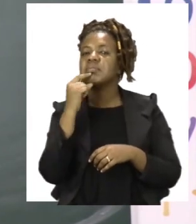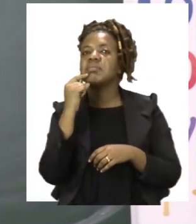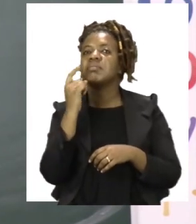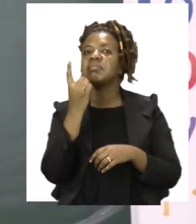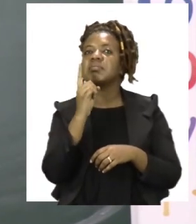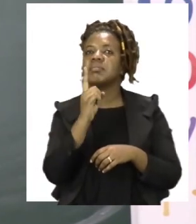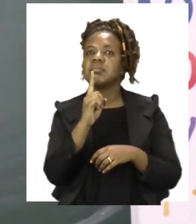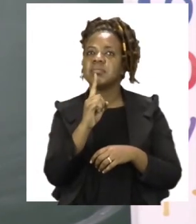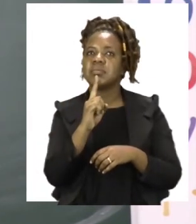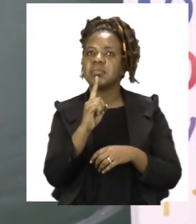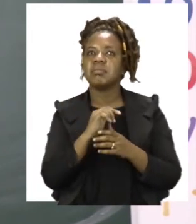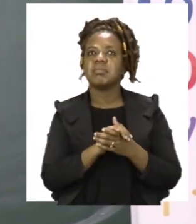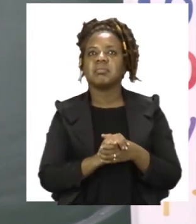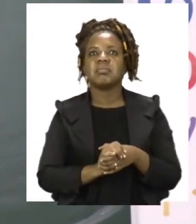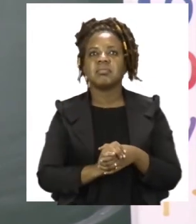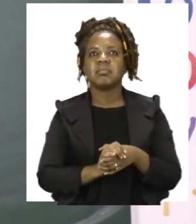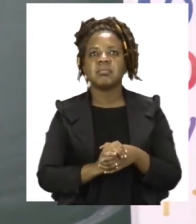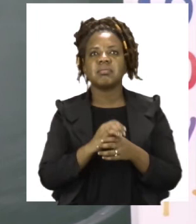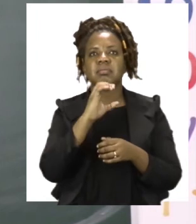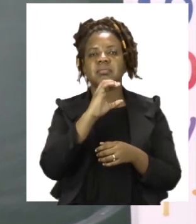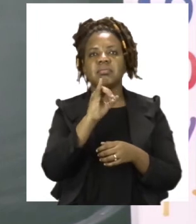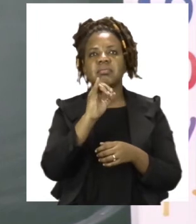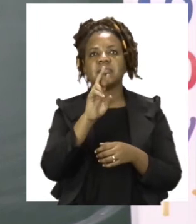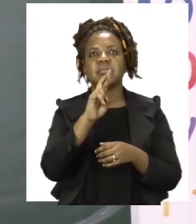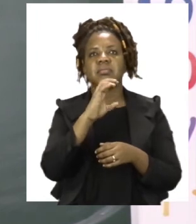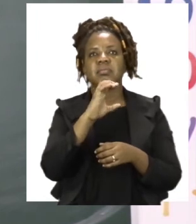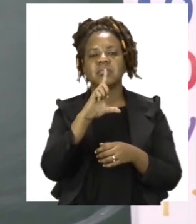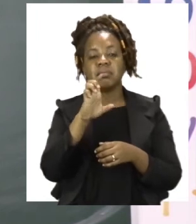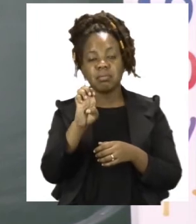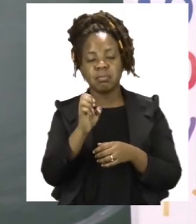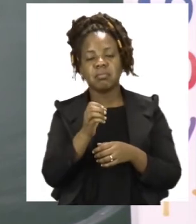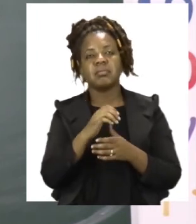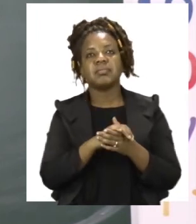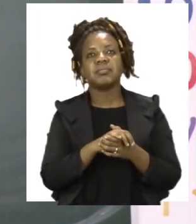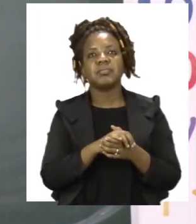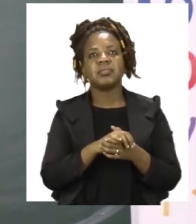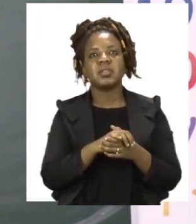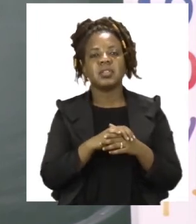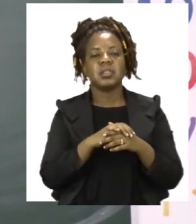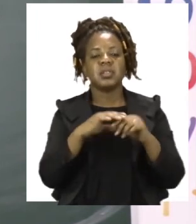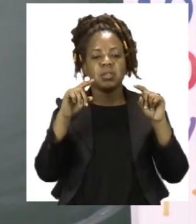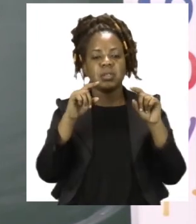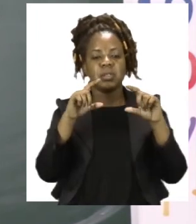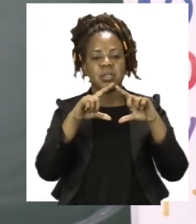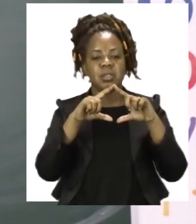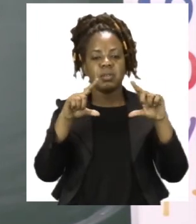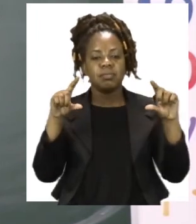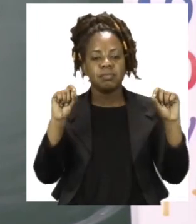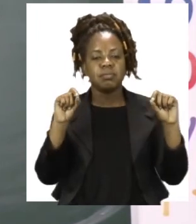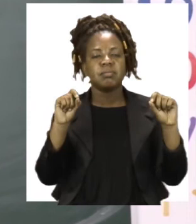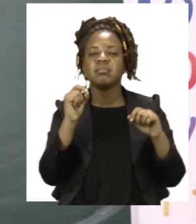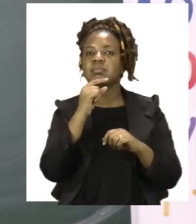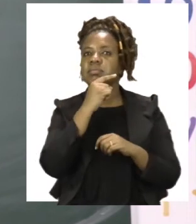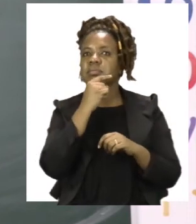is the circle. Then after that you are going to write the name of the